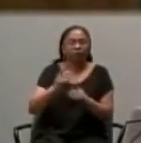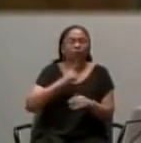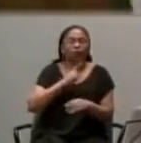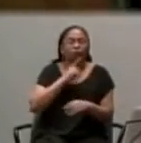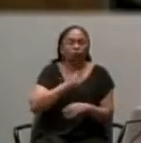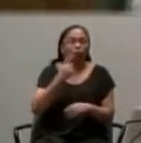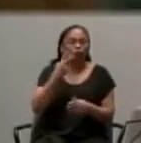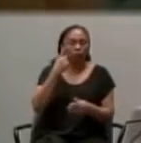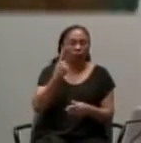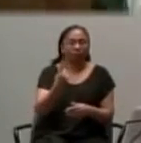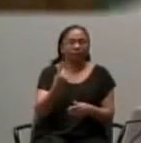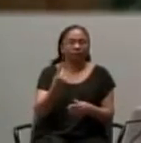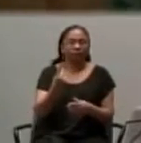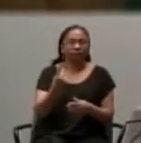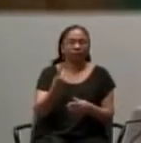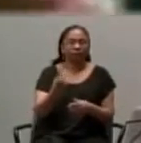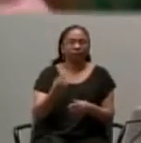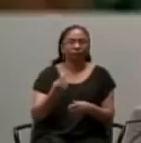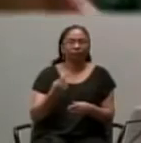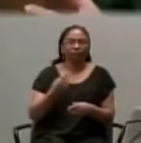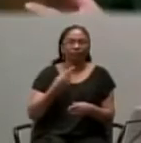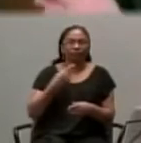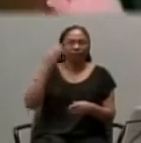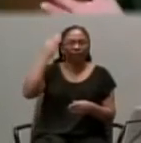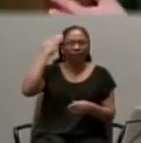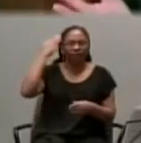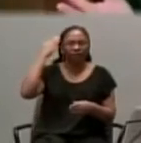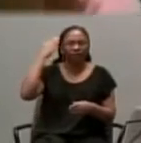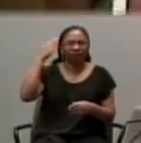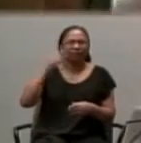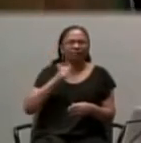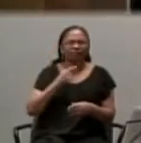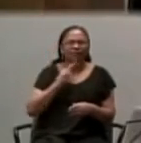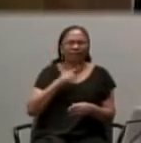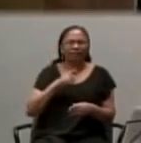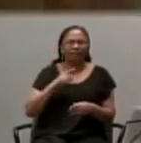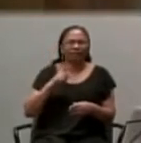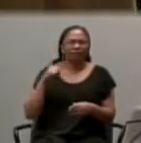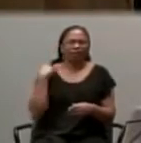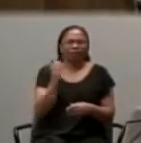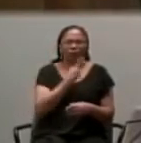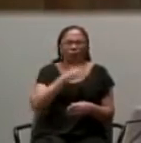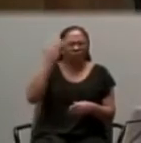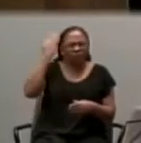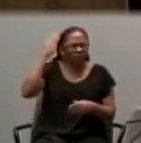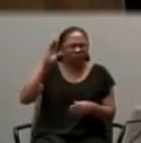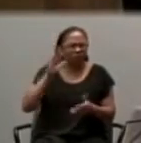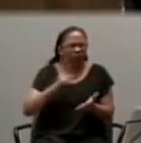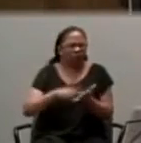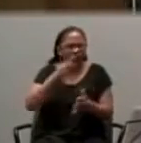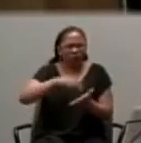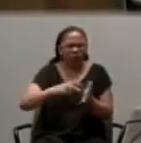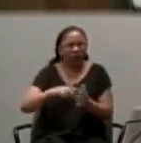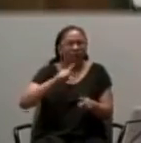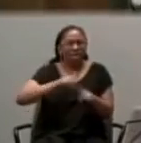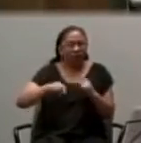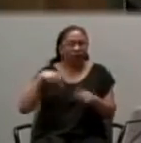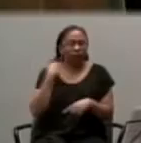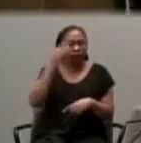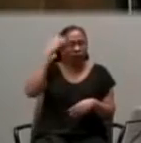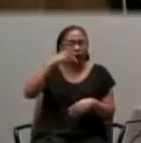And so, they are saying, Lord, we don't know what you mean, but we know you are the Holy One of God. Therefore, we stay.